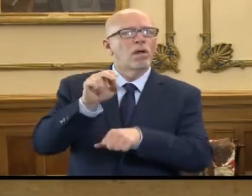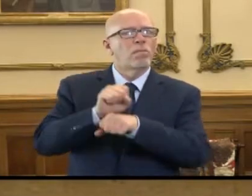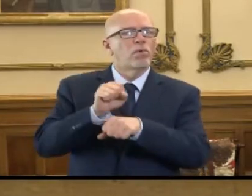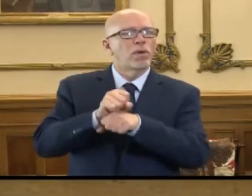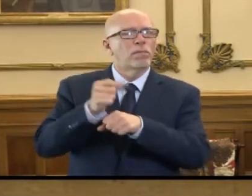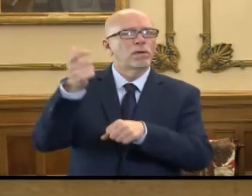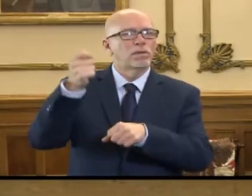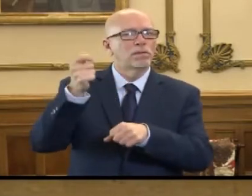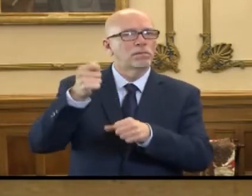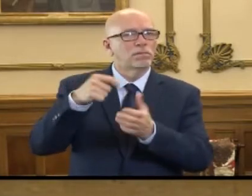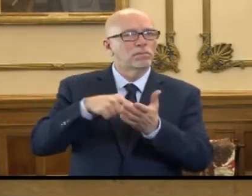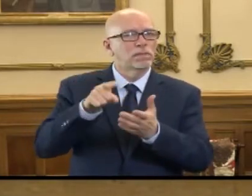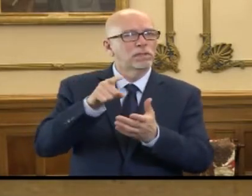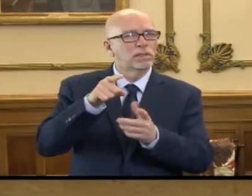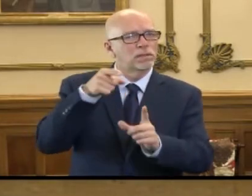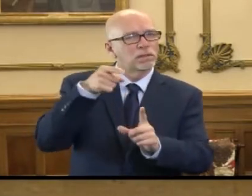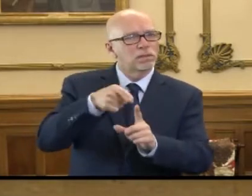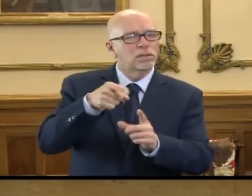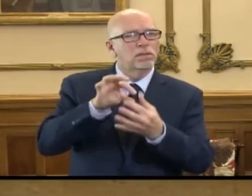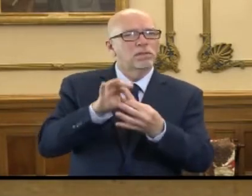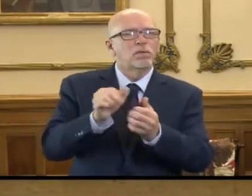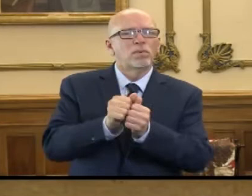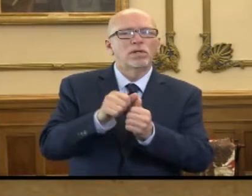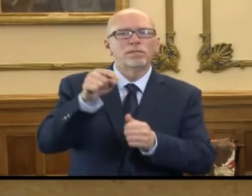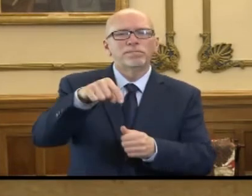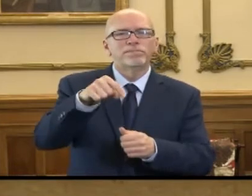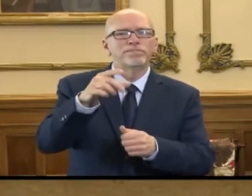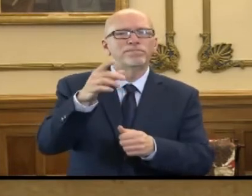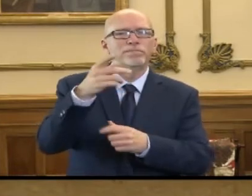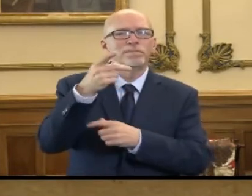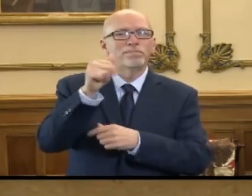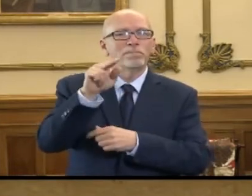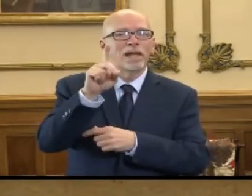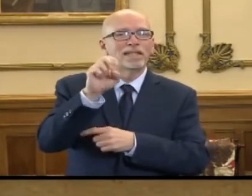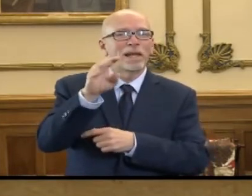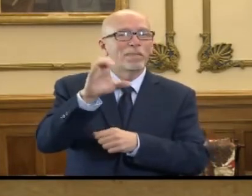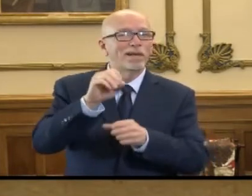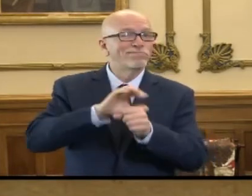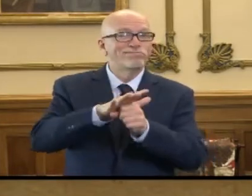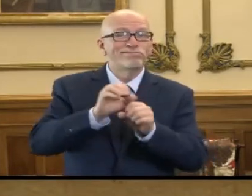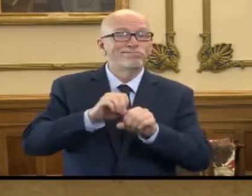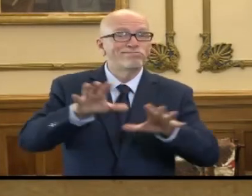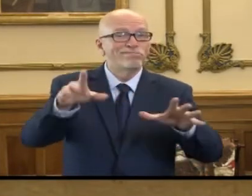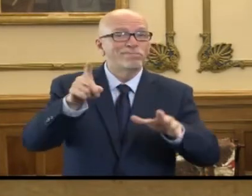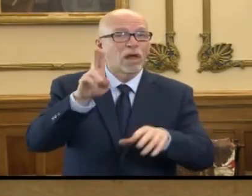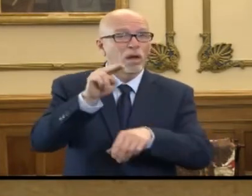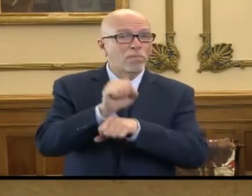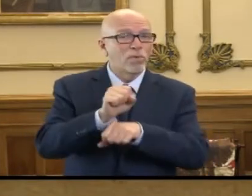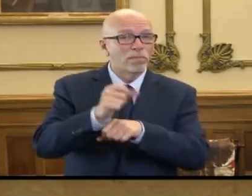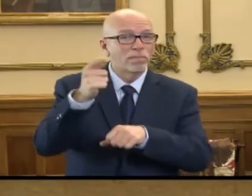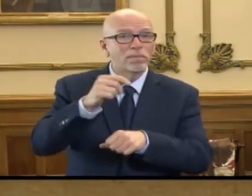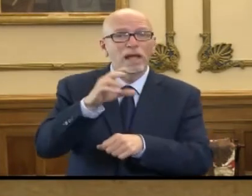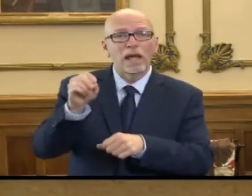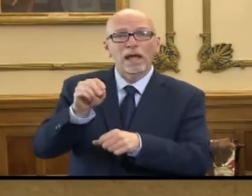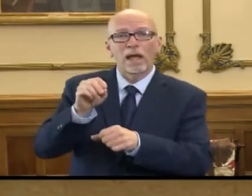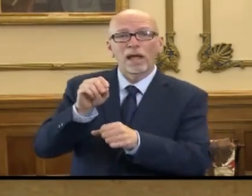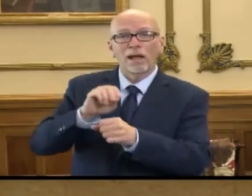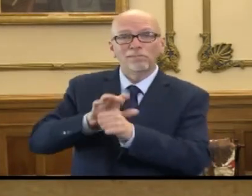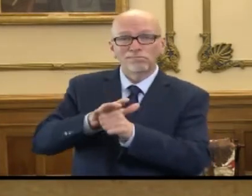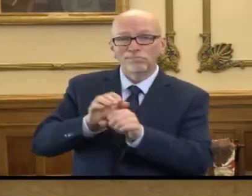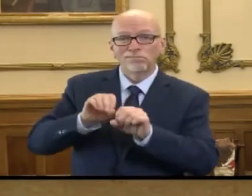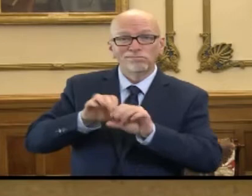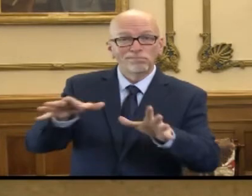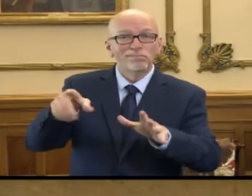benefits, specifically as it relates to pandemic unemployment compensation and pandemic unemployment